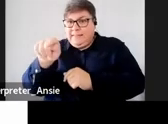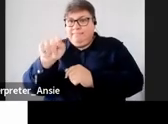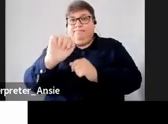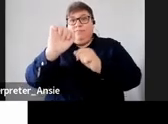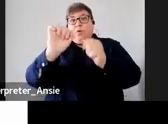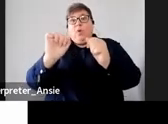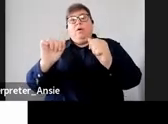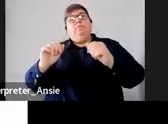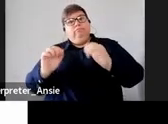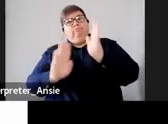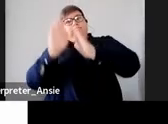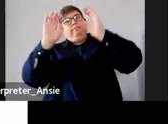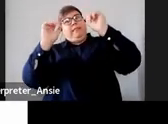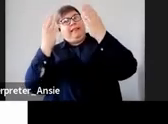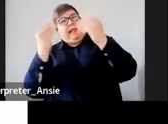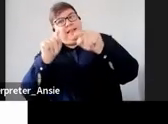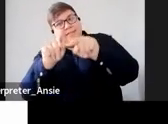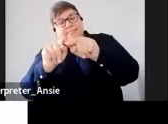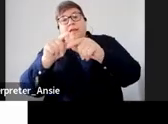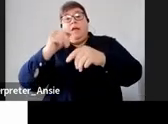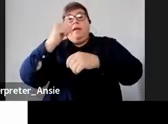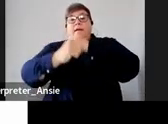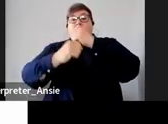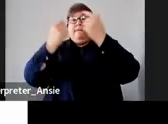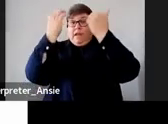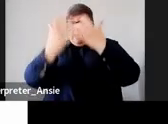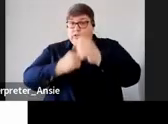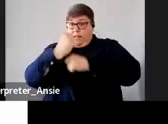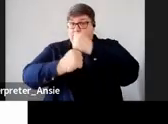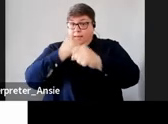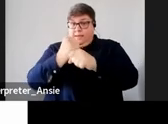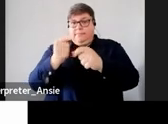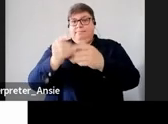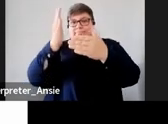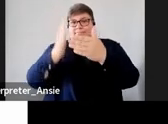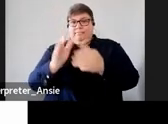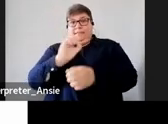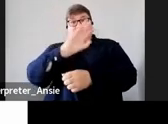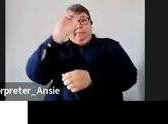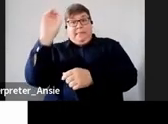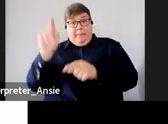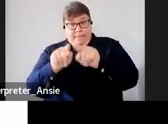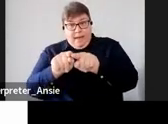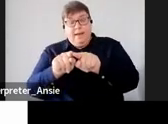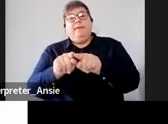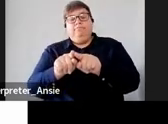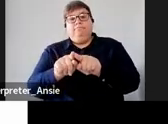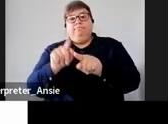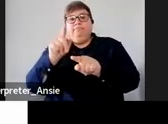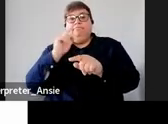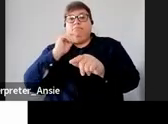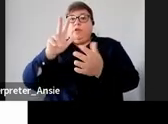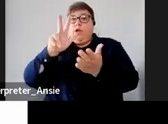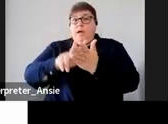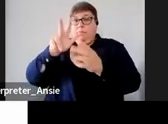seven months after the financial year and which is 30 September for an approved financial year and which ends on a